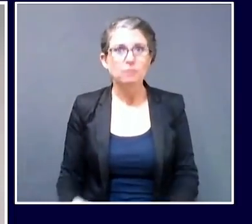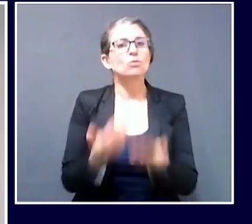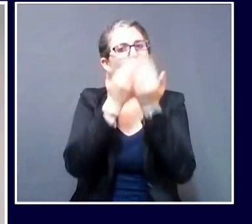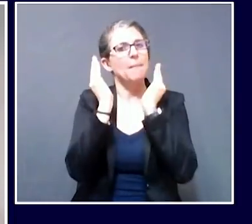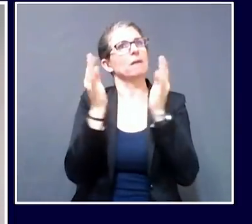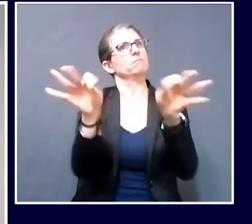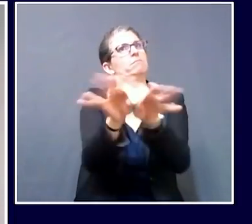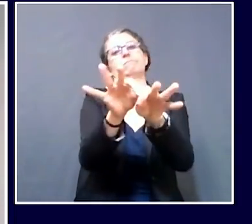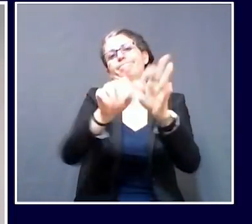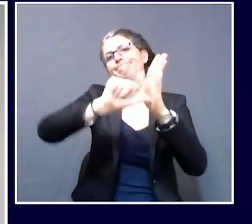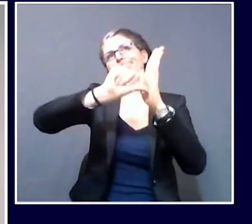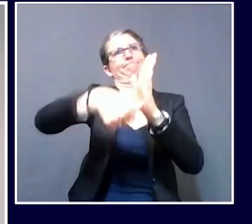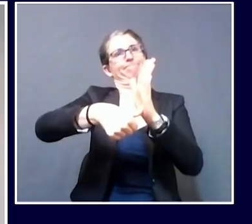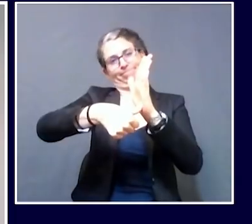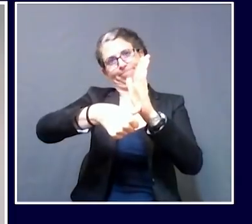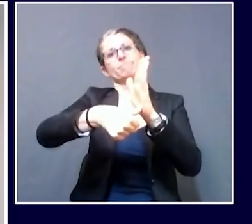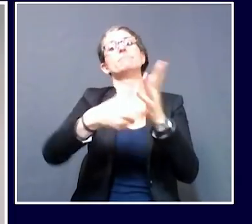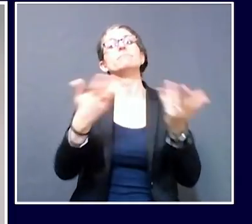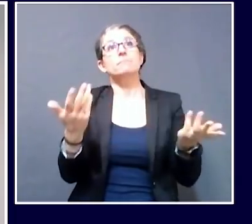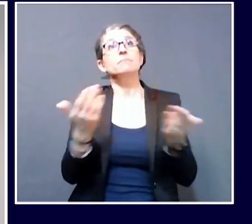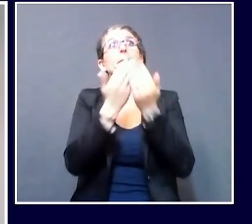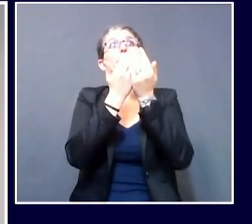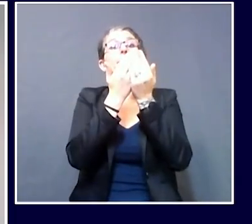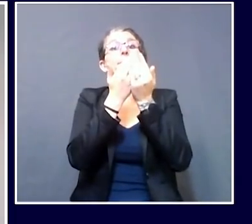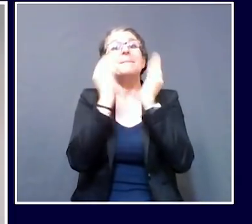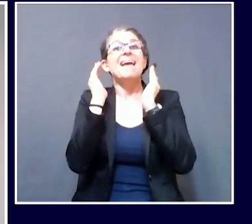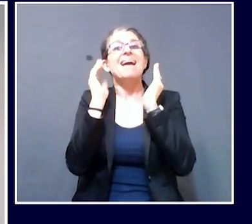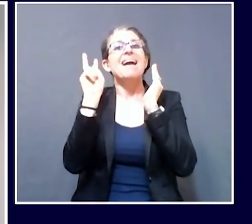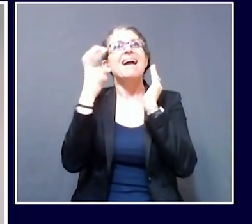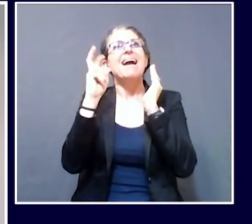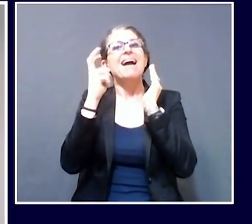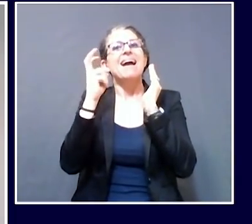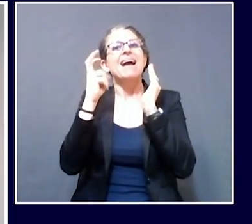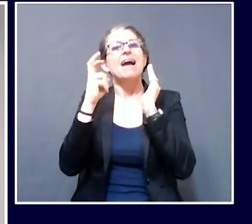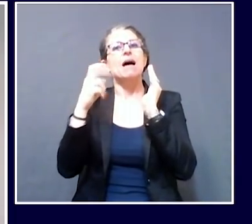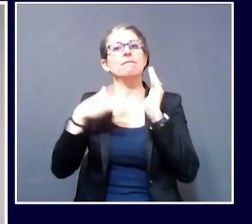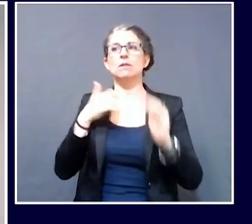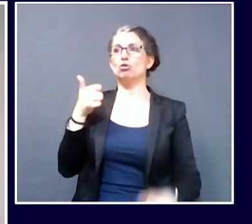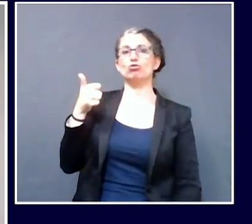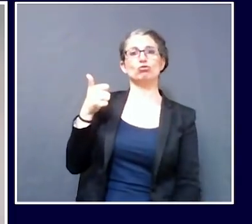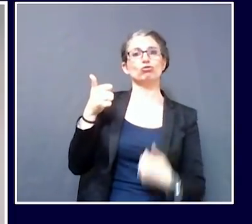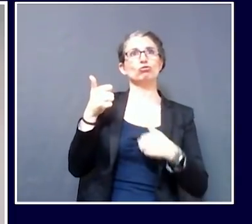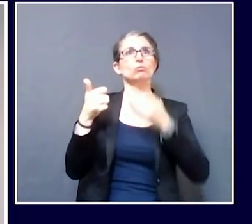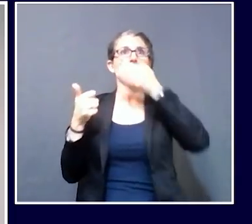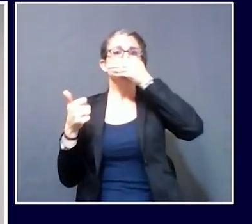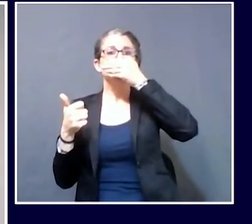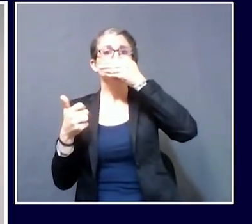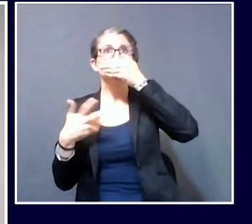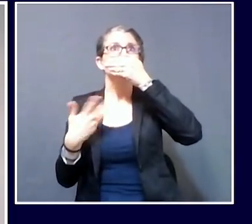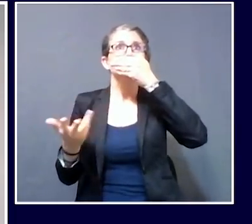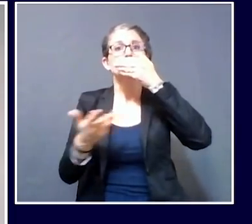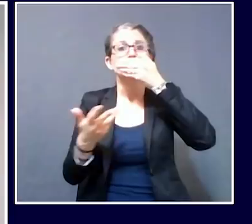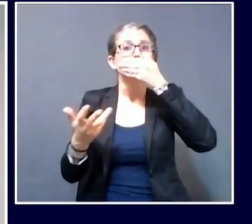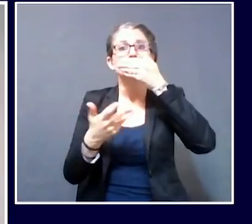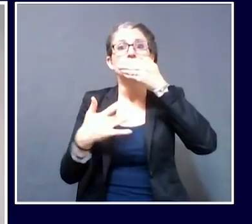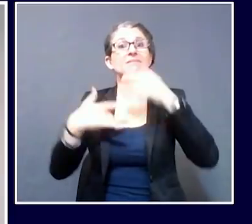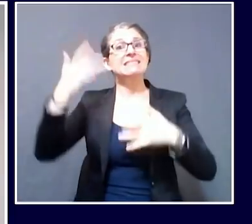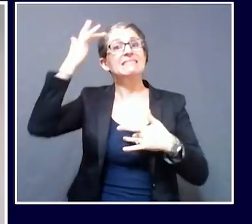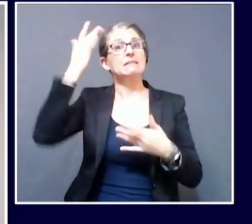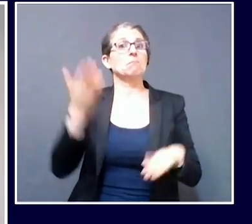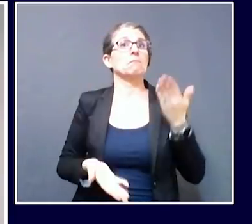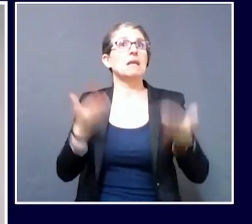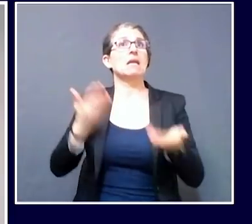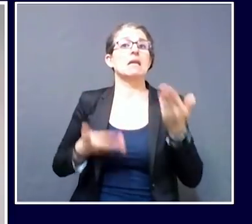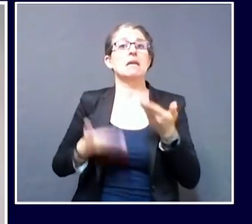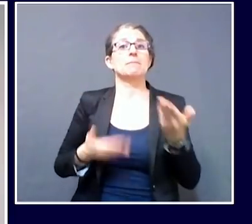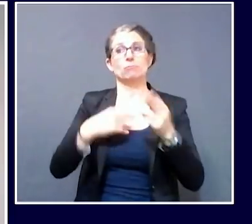and that you might transmit it to somebody even though you feel fine. And to me, it's a sign of respect to other people. Thank